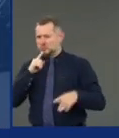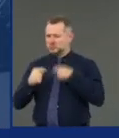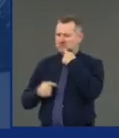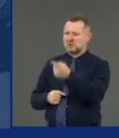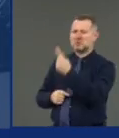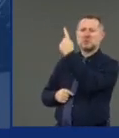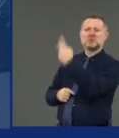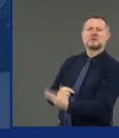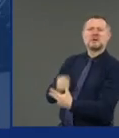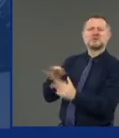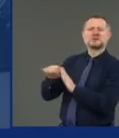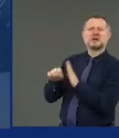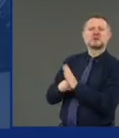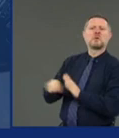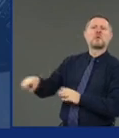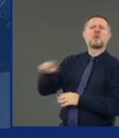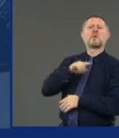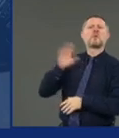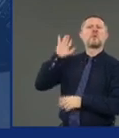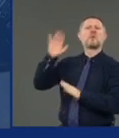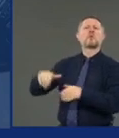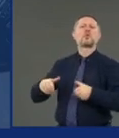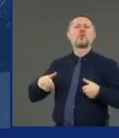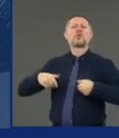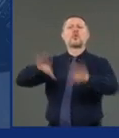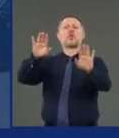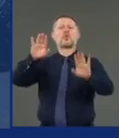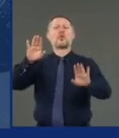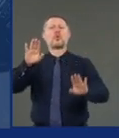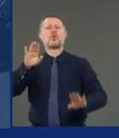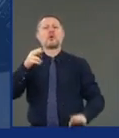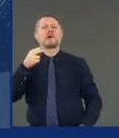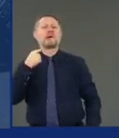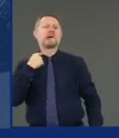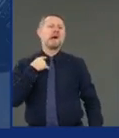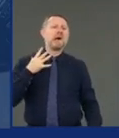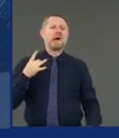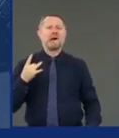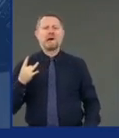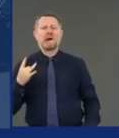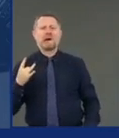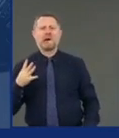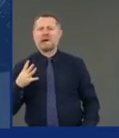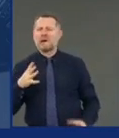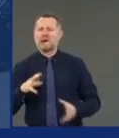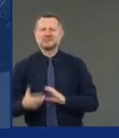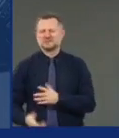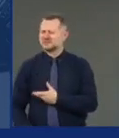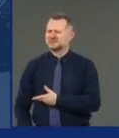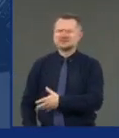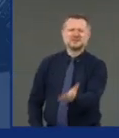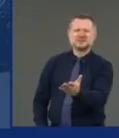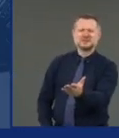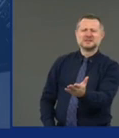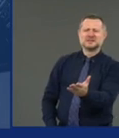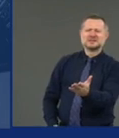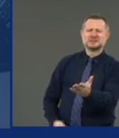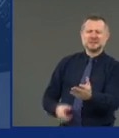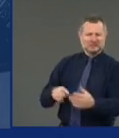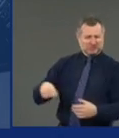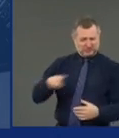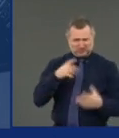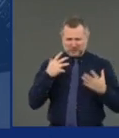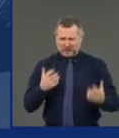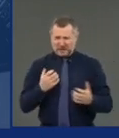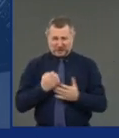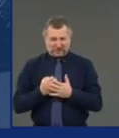rebound? Also, state governments, state economies, local economies, that's what the national